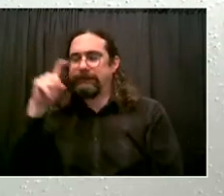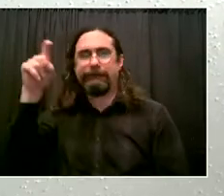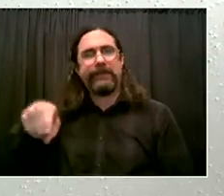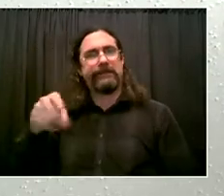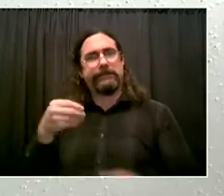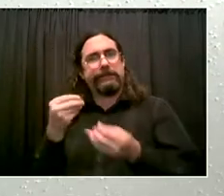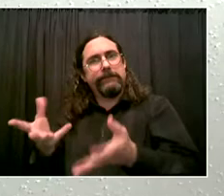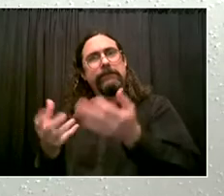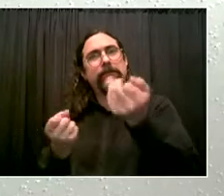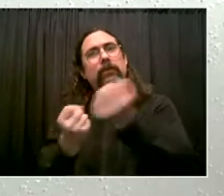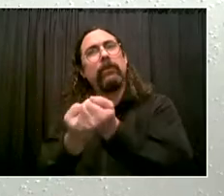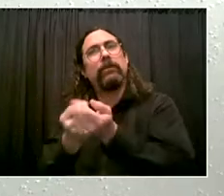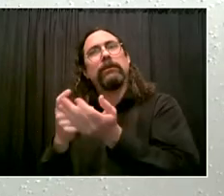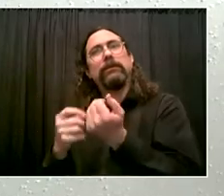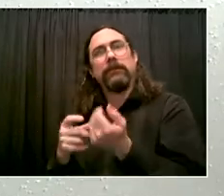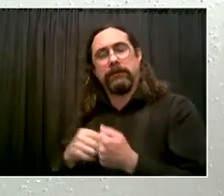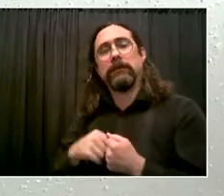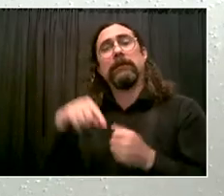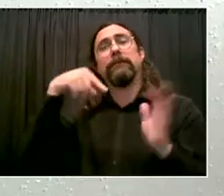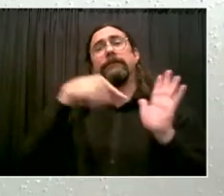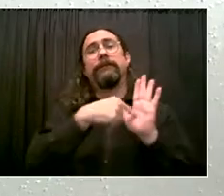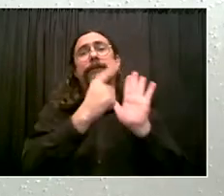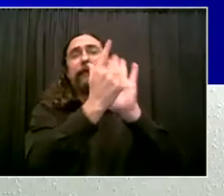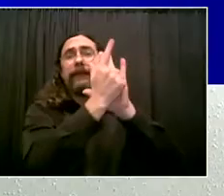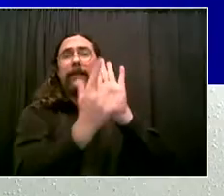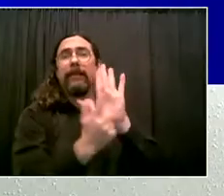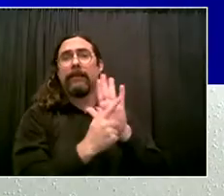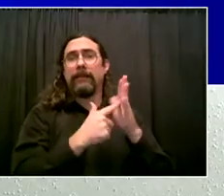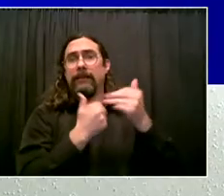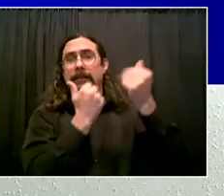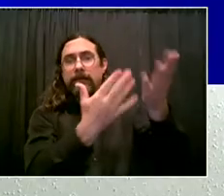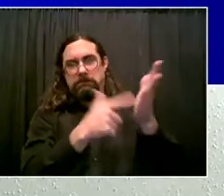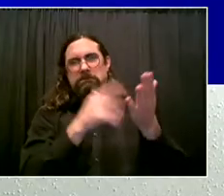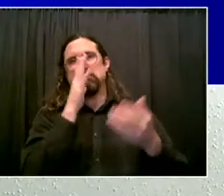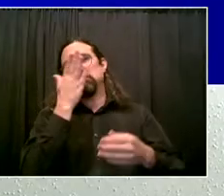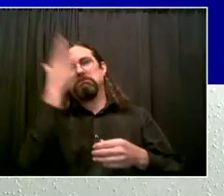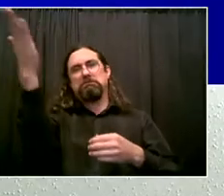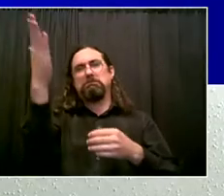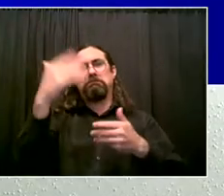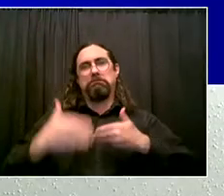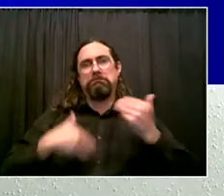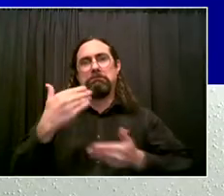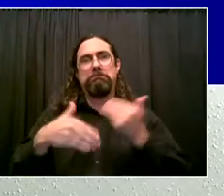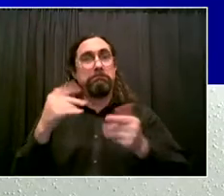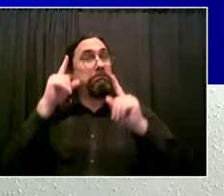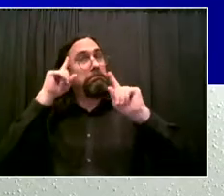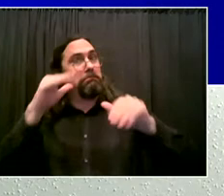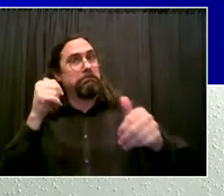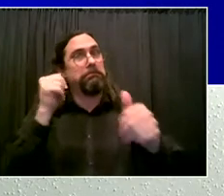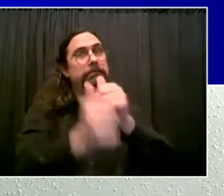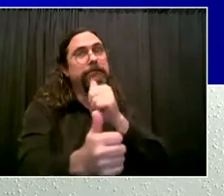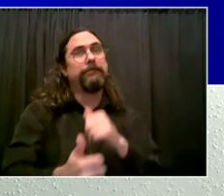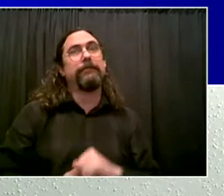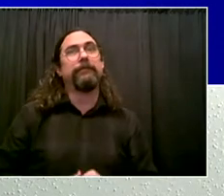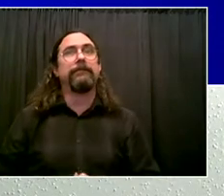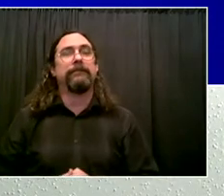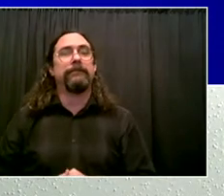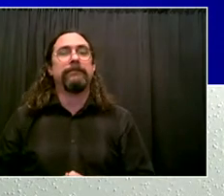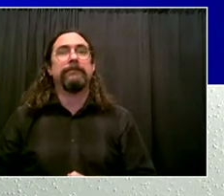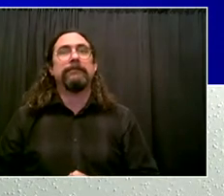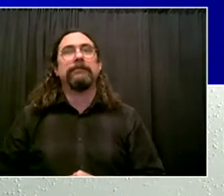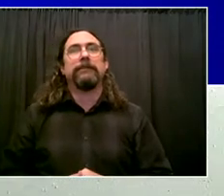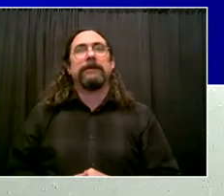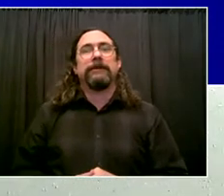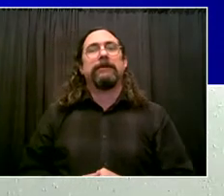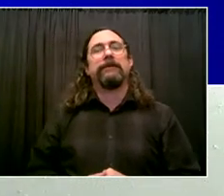carry that on the state level. Thank you so much, assembly member. Thank you. This is a really important moment